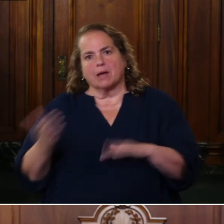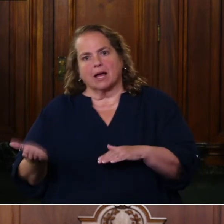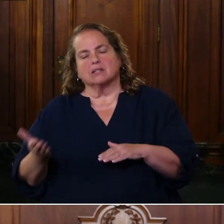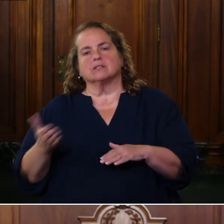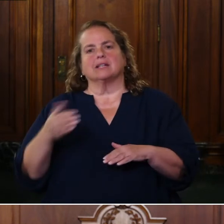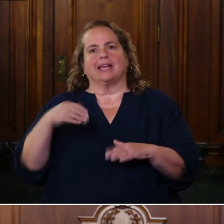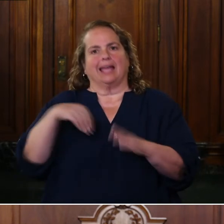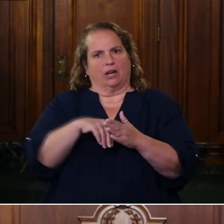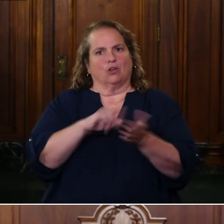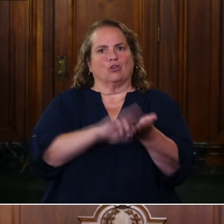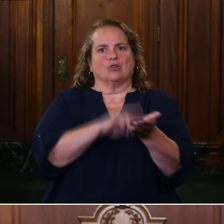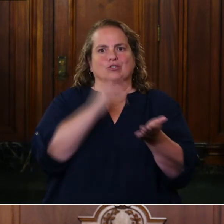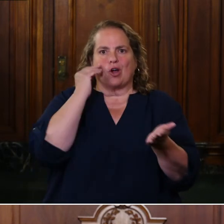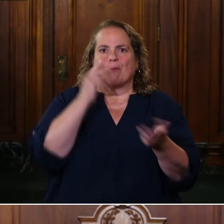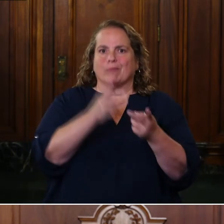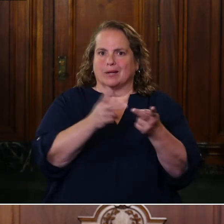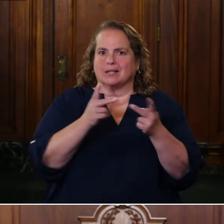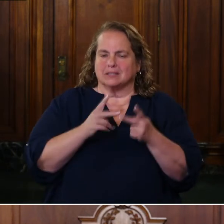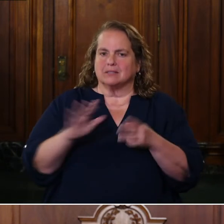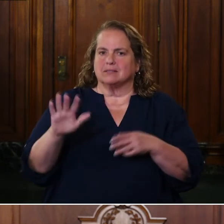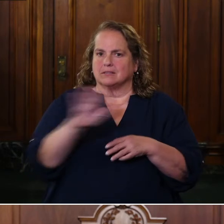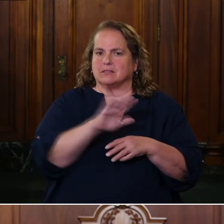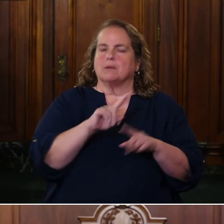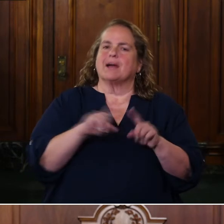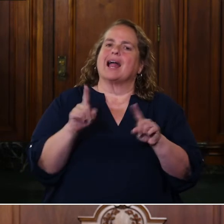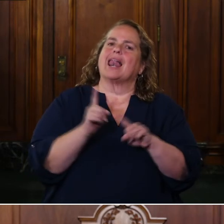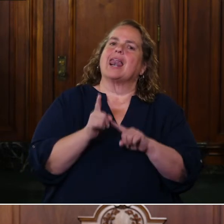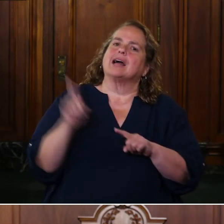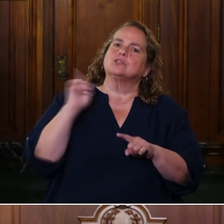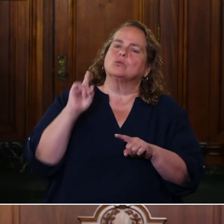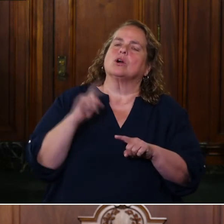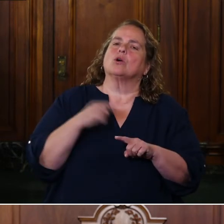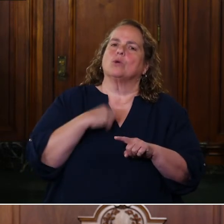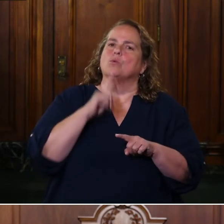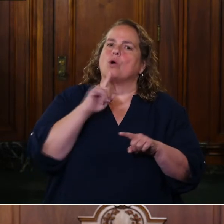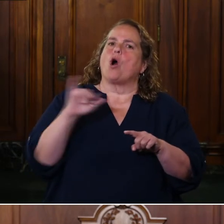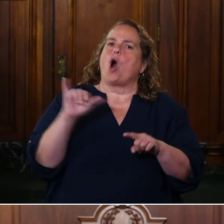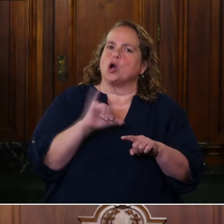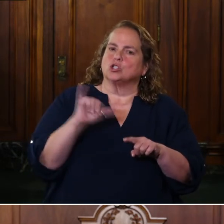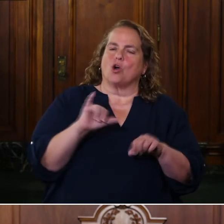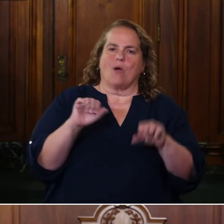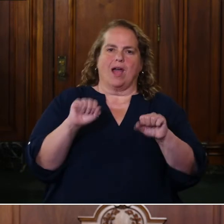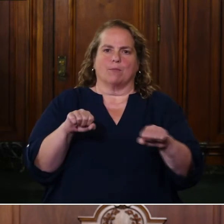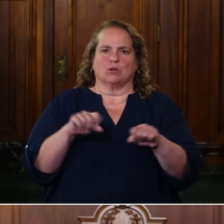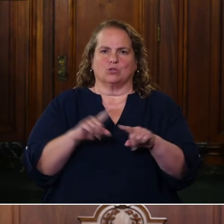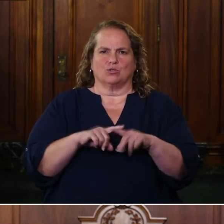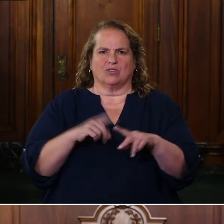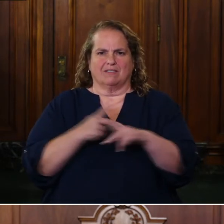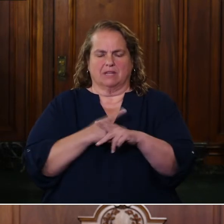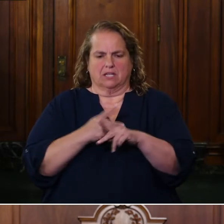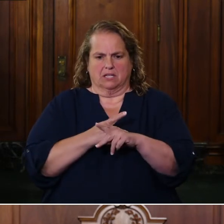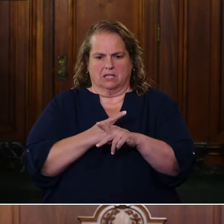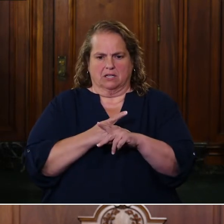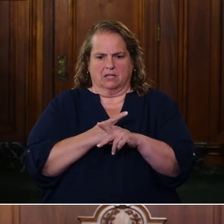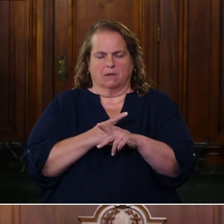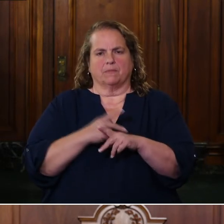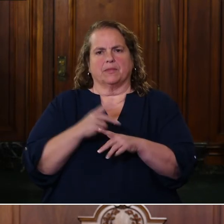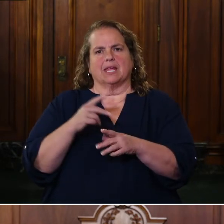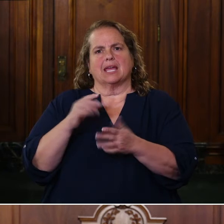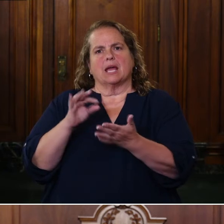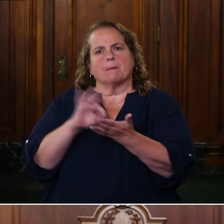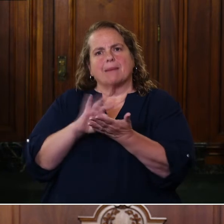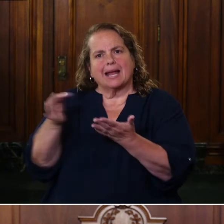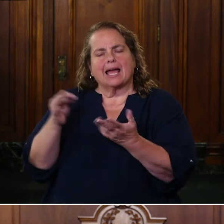facilities. But last week, we, we were able then to figure out the Center for Medicare and Medicaid Services,